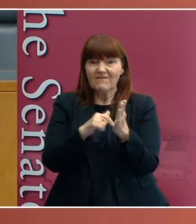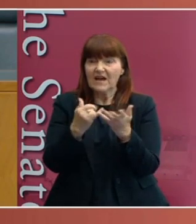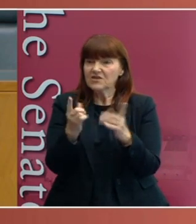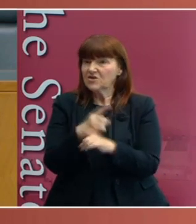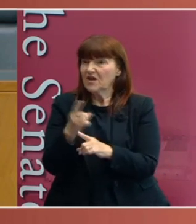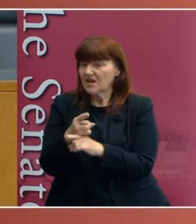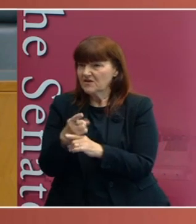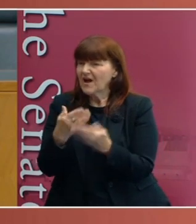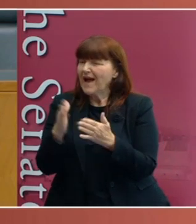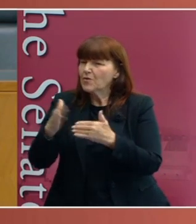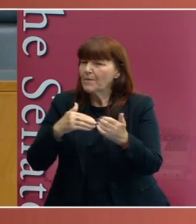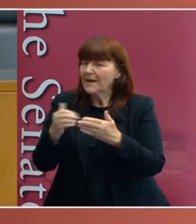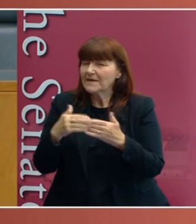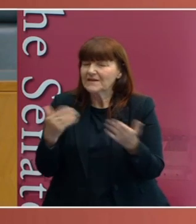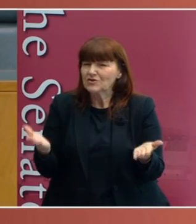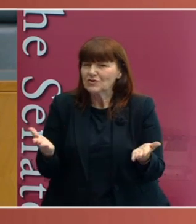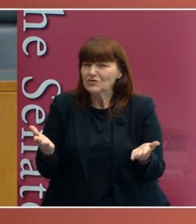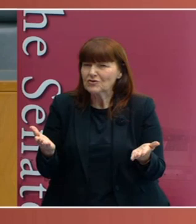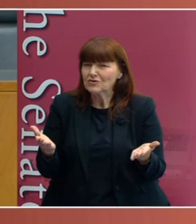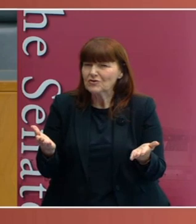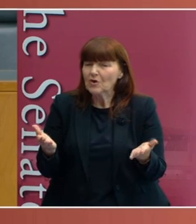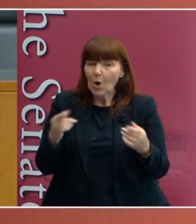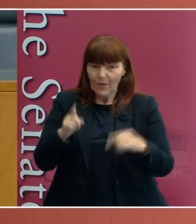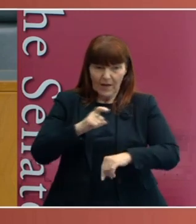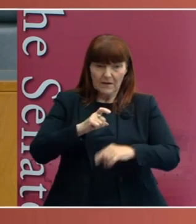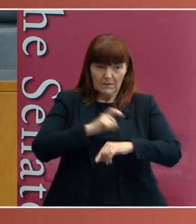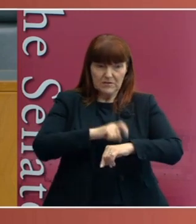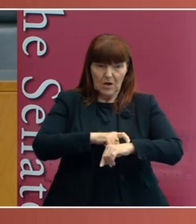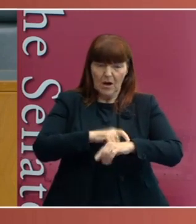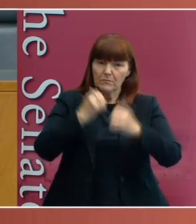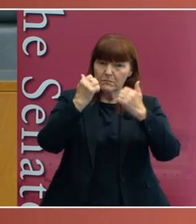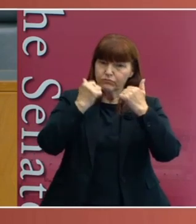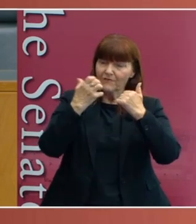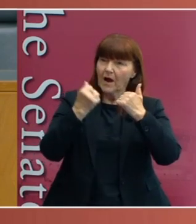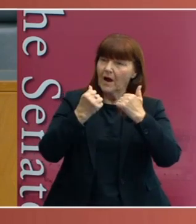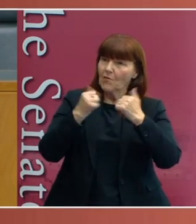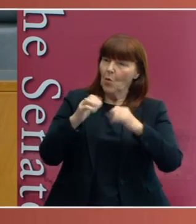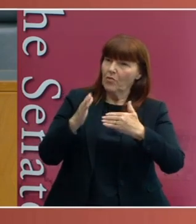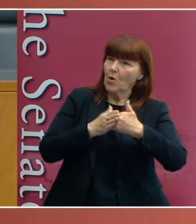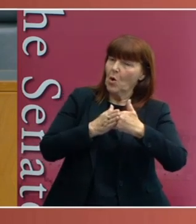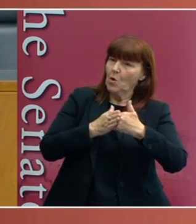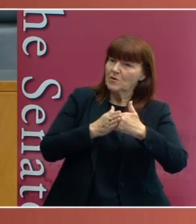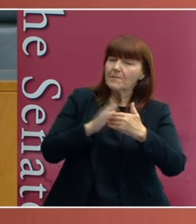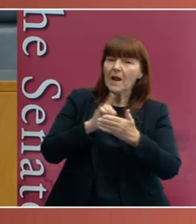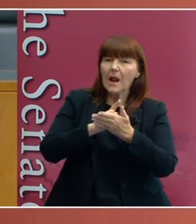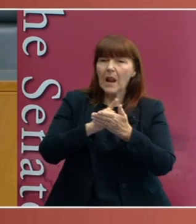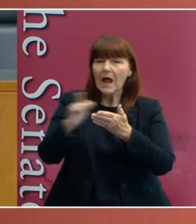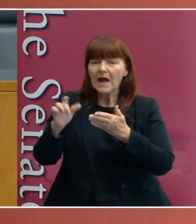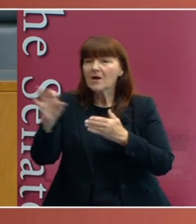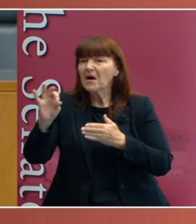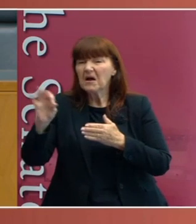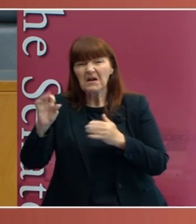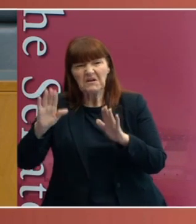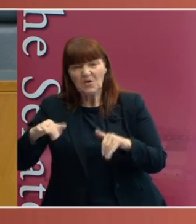that? You know, if it's justified at this point and it's not justified at that point of time, but then it's justified